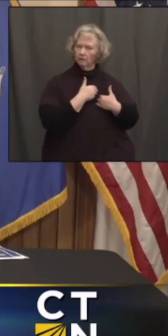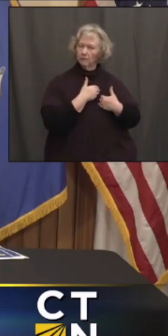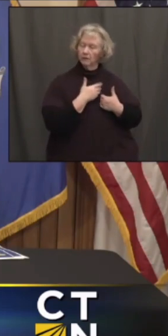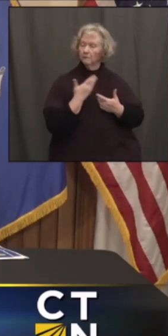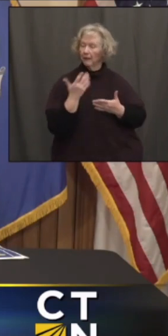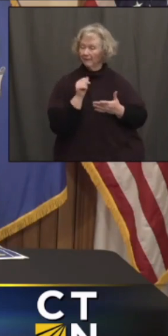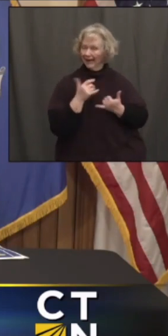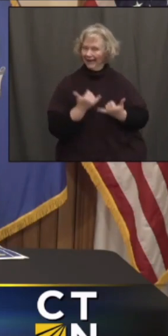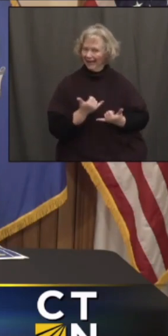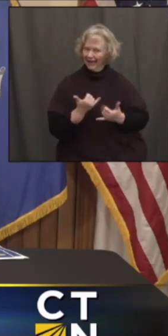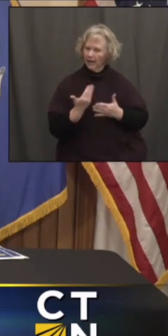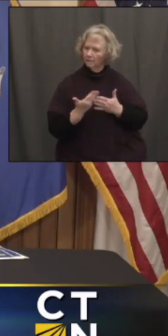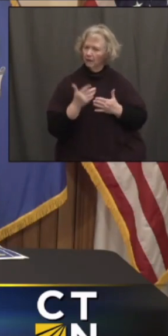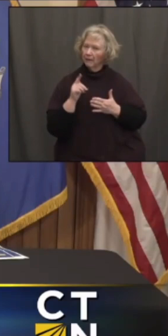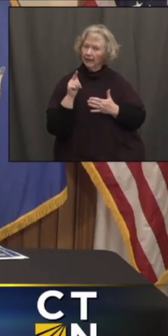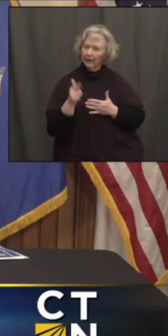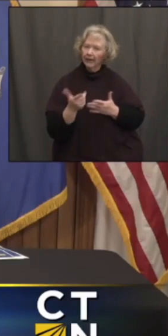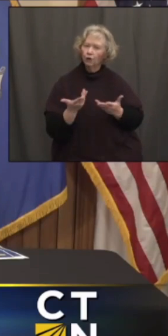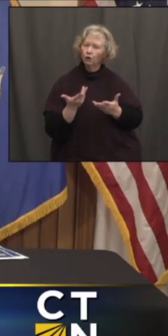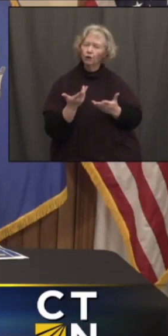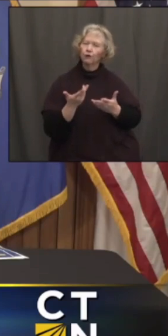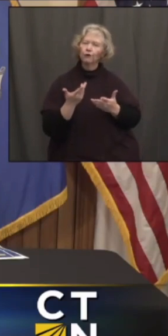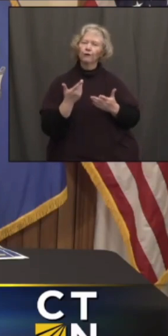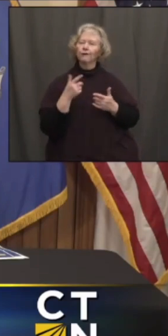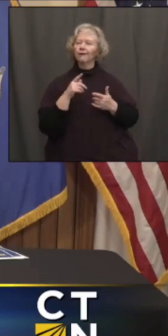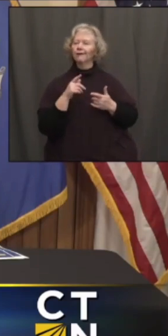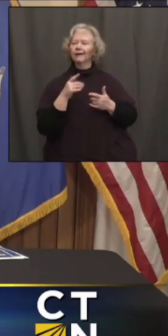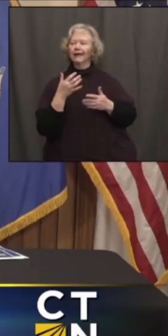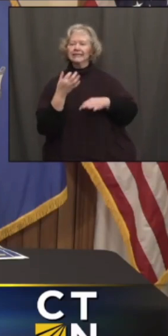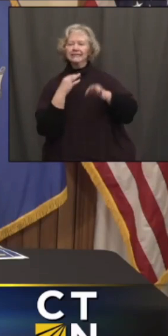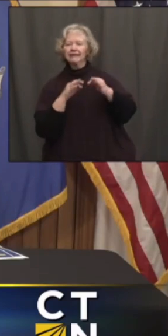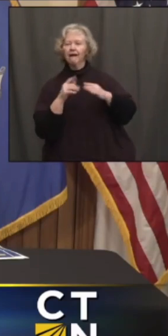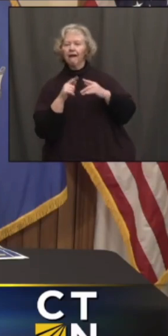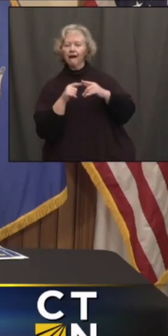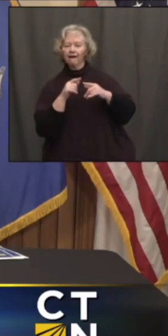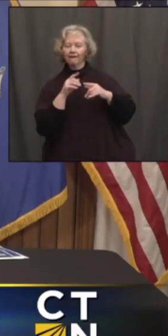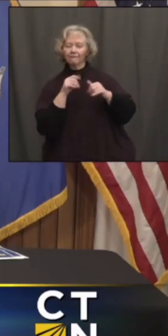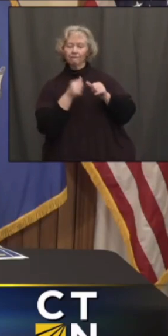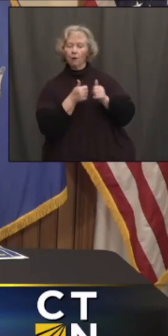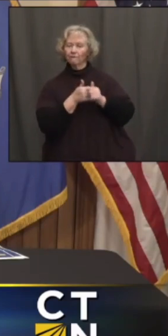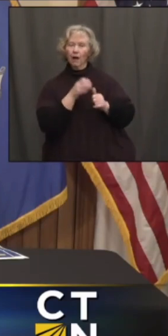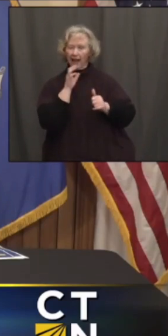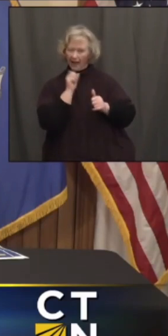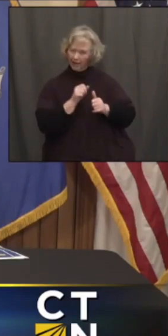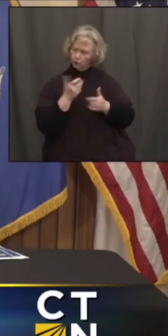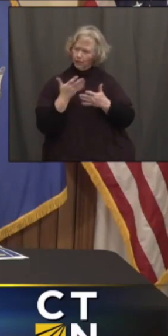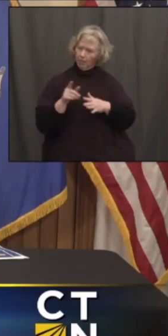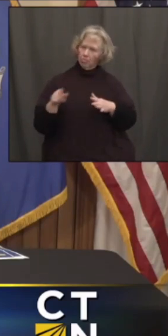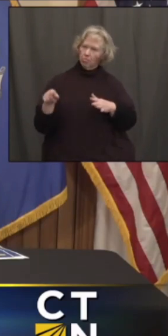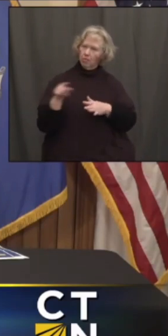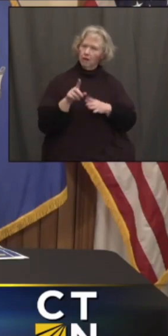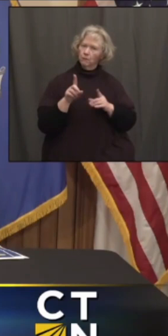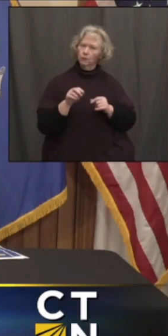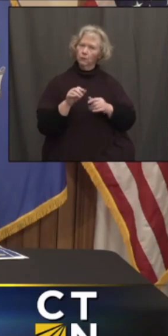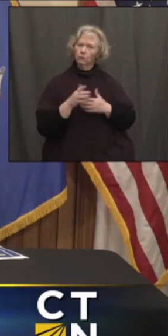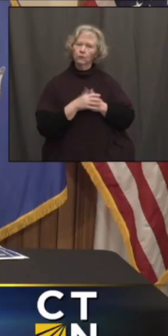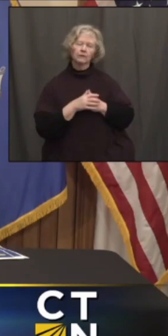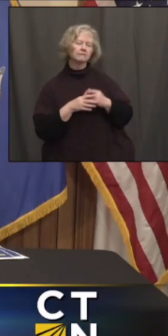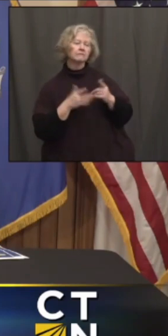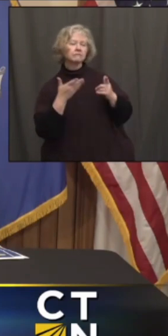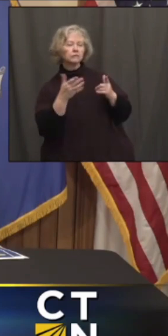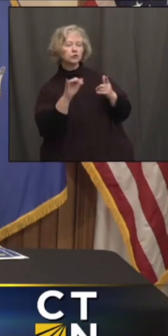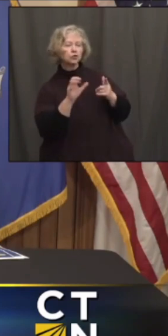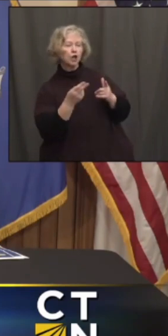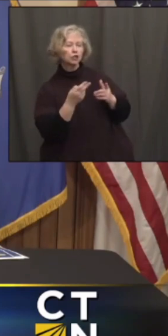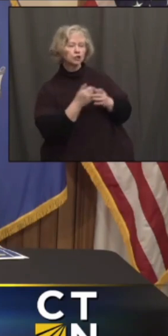phase, but, you know, rather than going to 45 and above, that you take this kind of broader approach. Any thoughts on that? Go ahead,